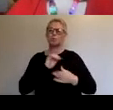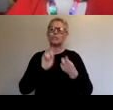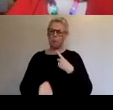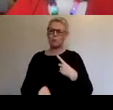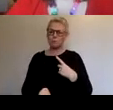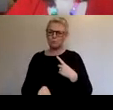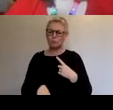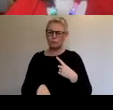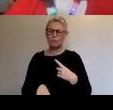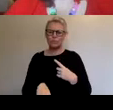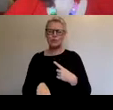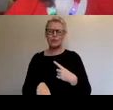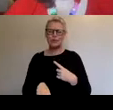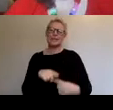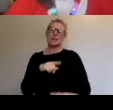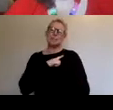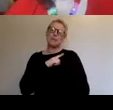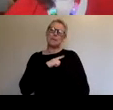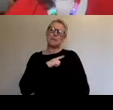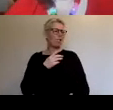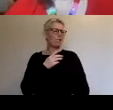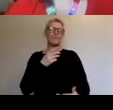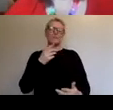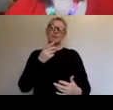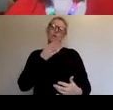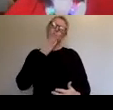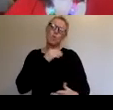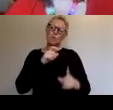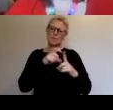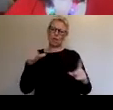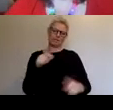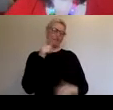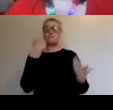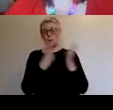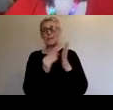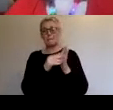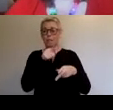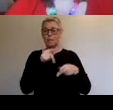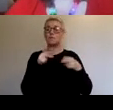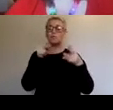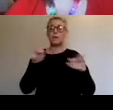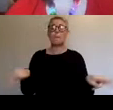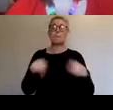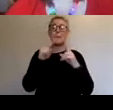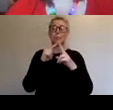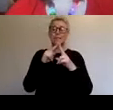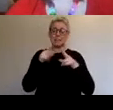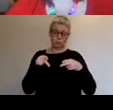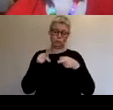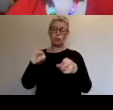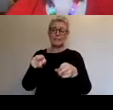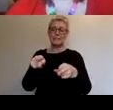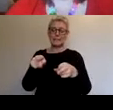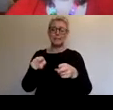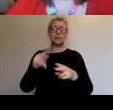to use technology to be there for one another. Like the residents of the street in Paris, their audiences, their arts community.